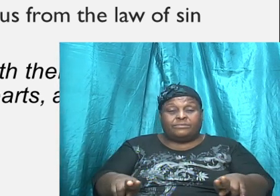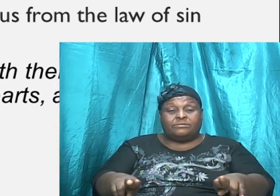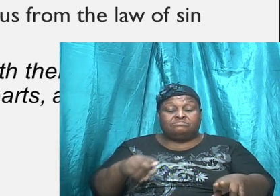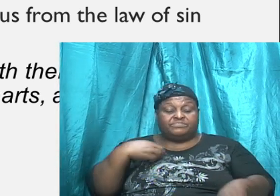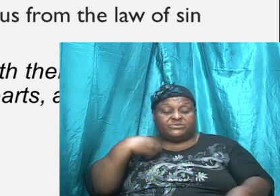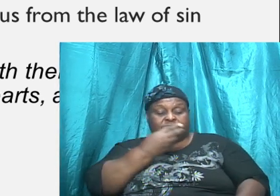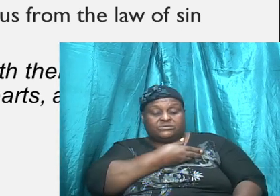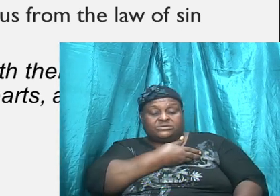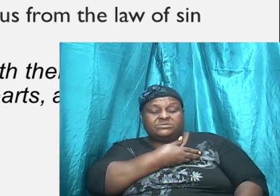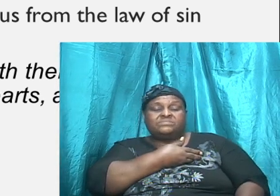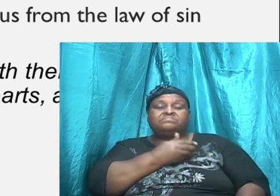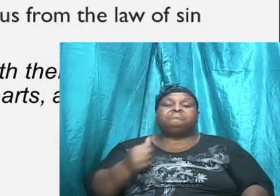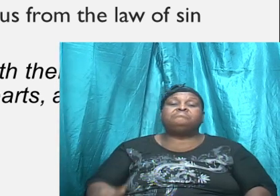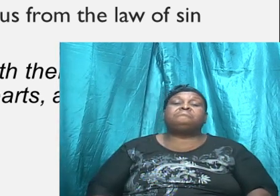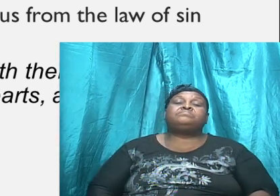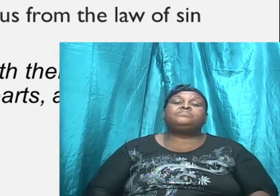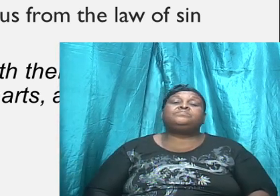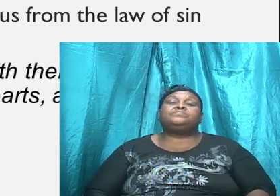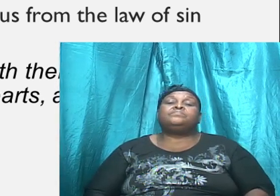us.